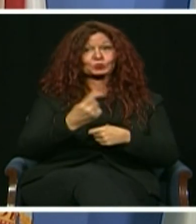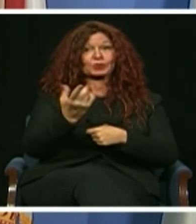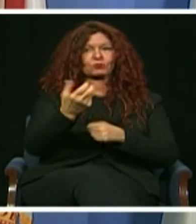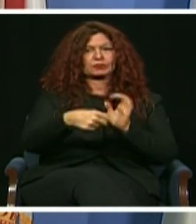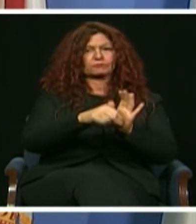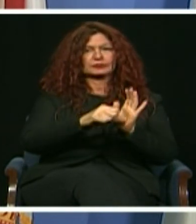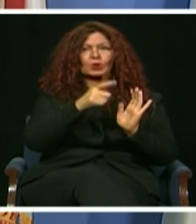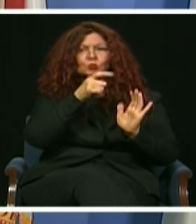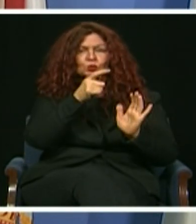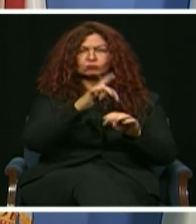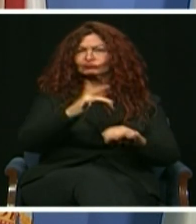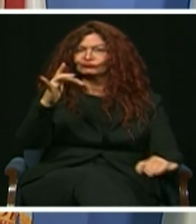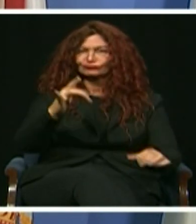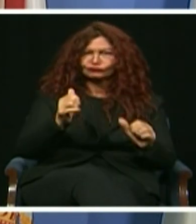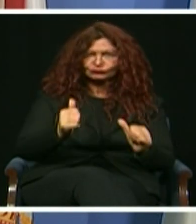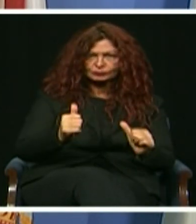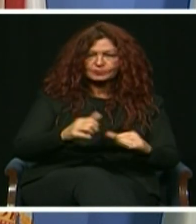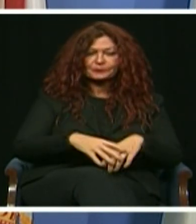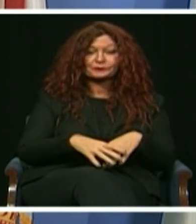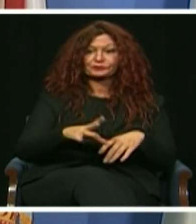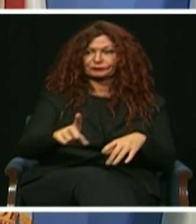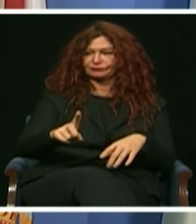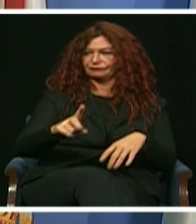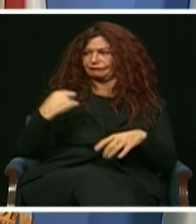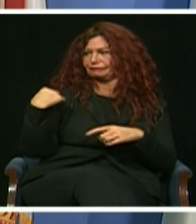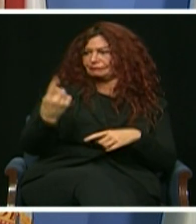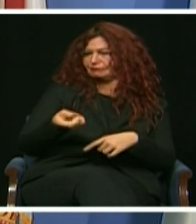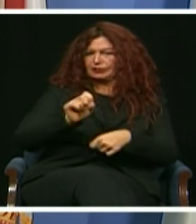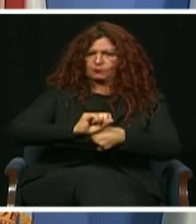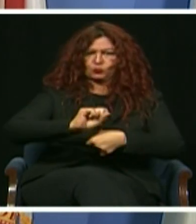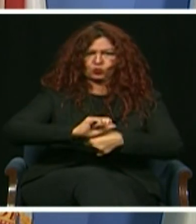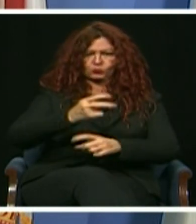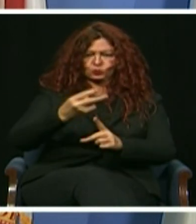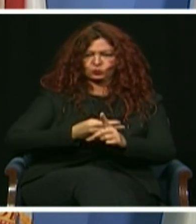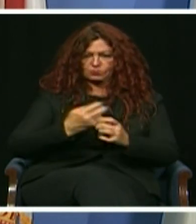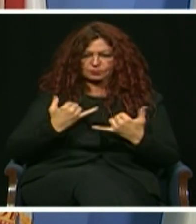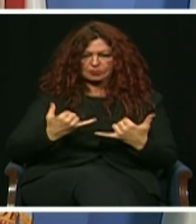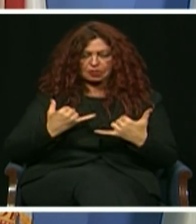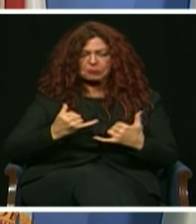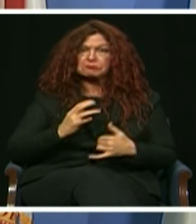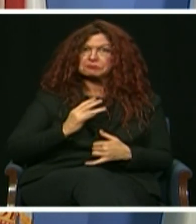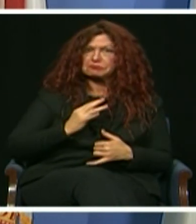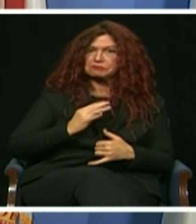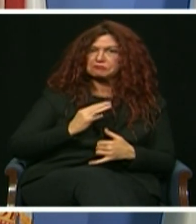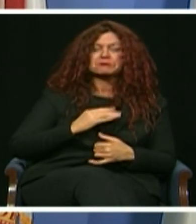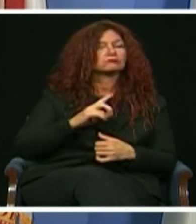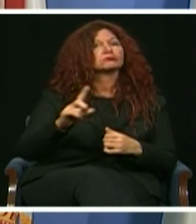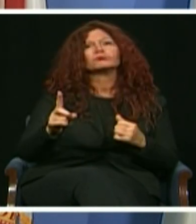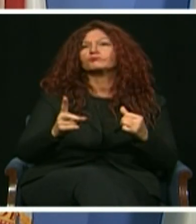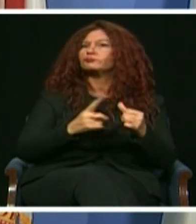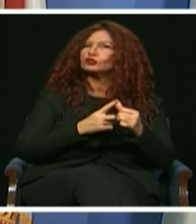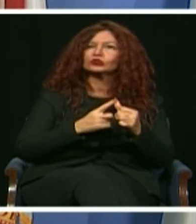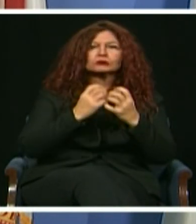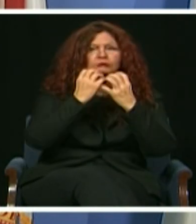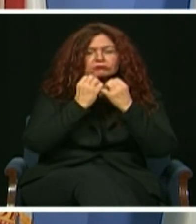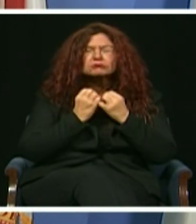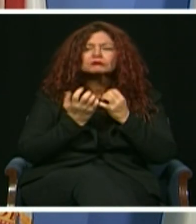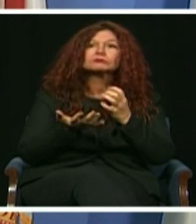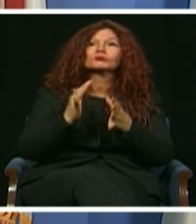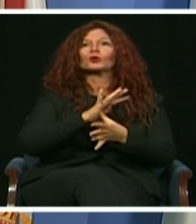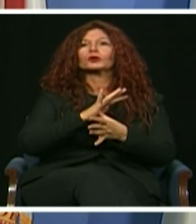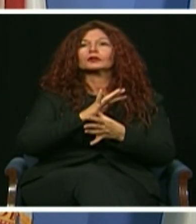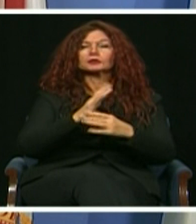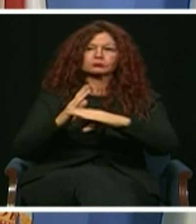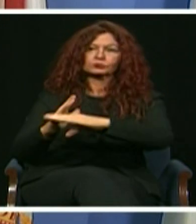From day one on the job, a little over two months ago, I made protecting the lives and livelihoods of our residents my top priority.